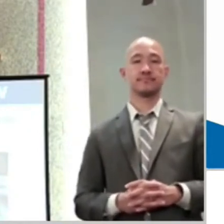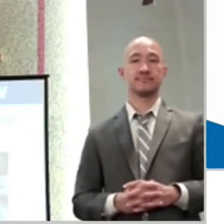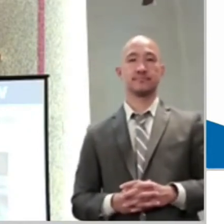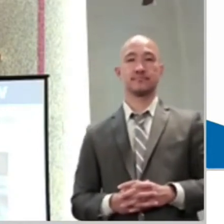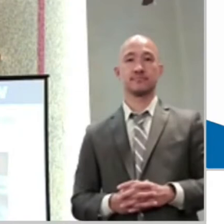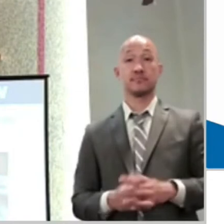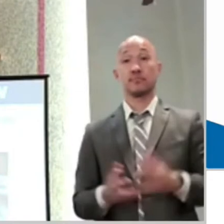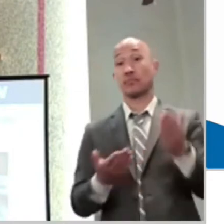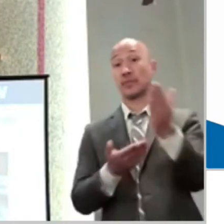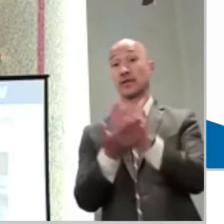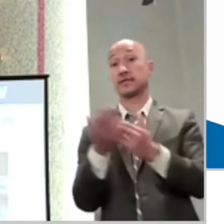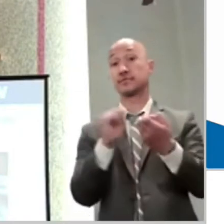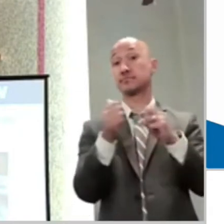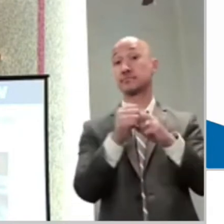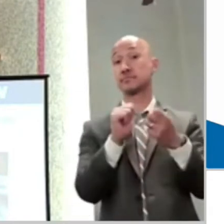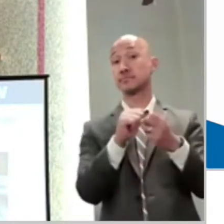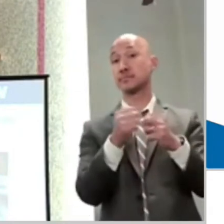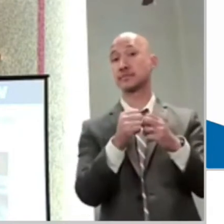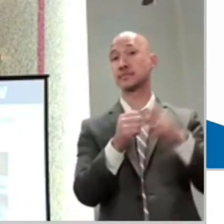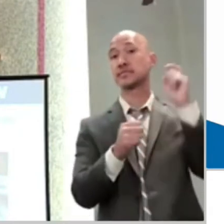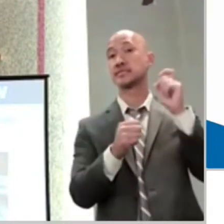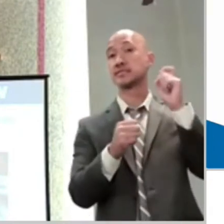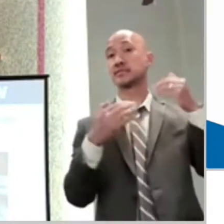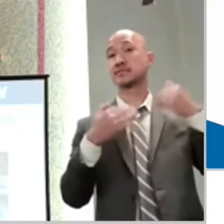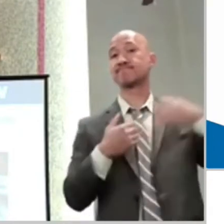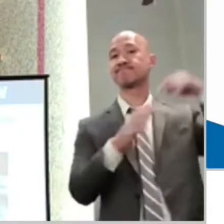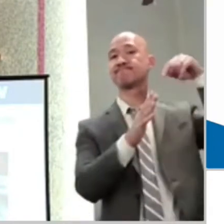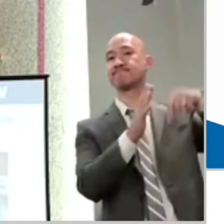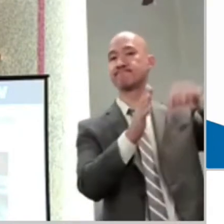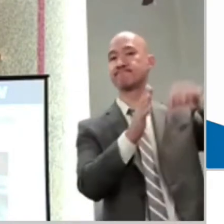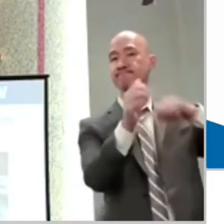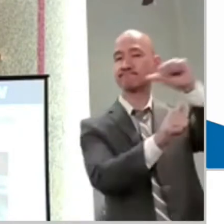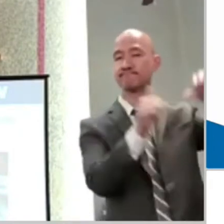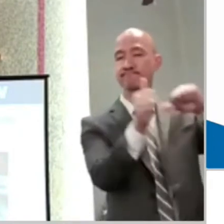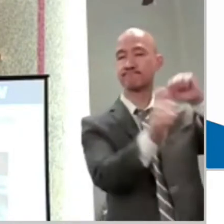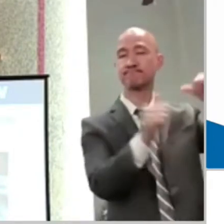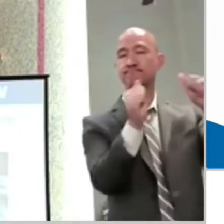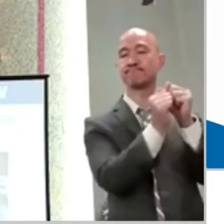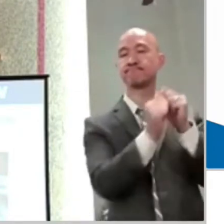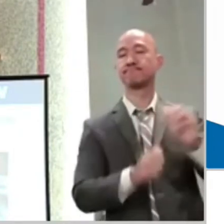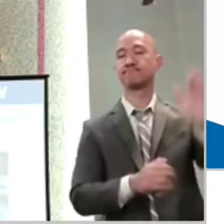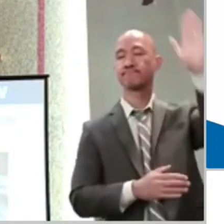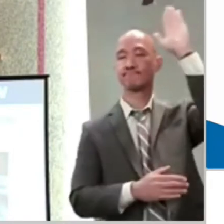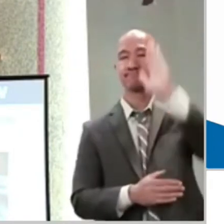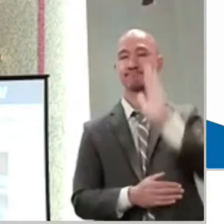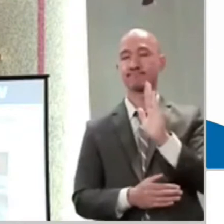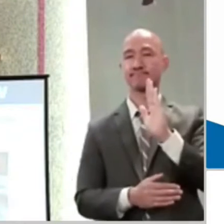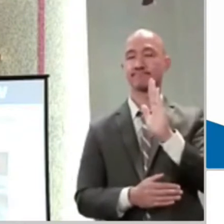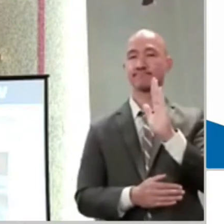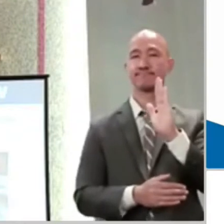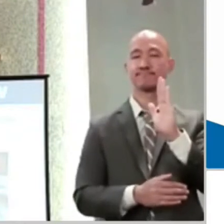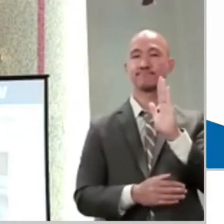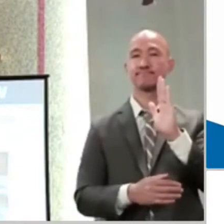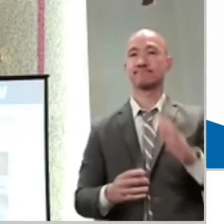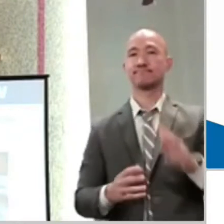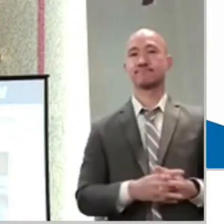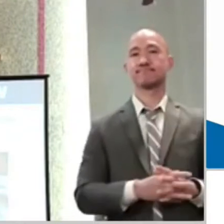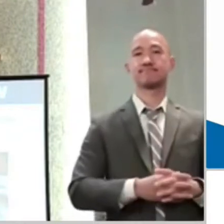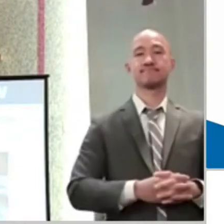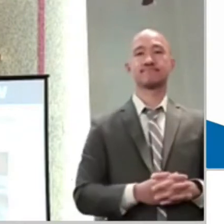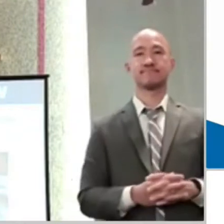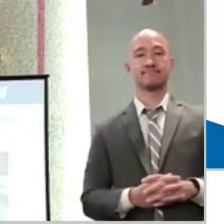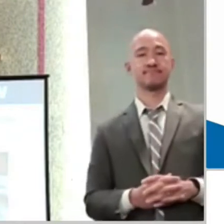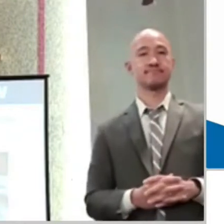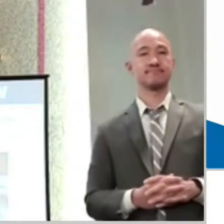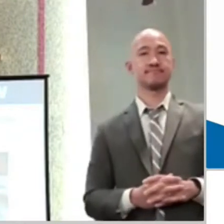in order to overcome certain things. And that's a lesson for us too. As we mature, that spiritual connection needs to